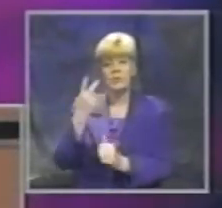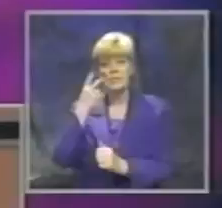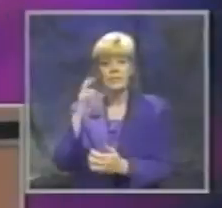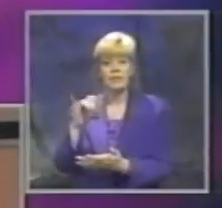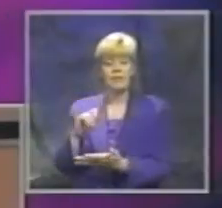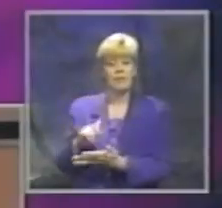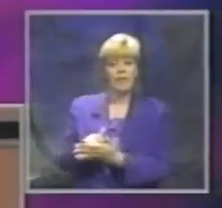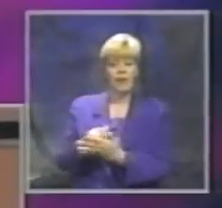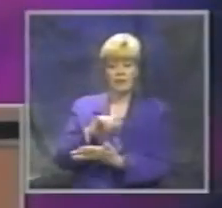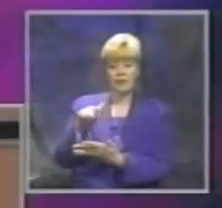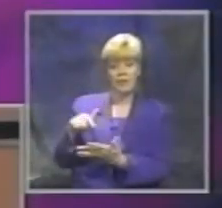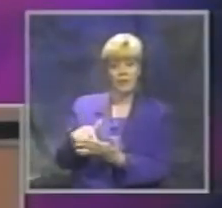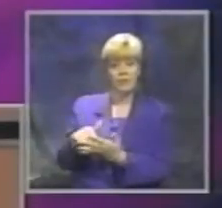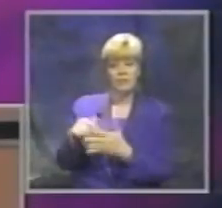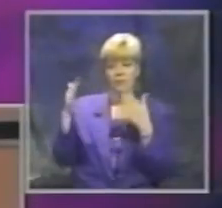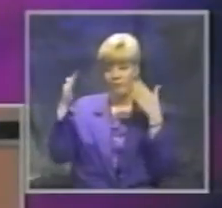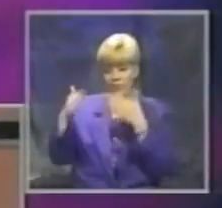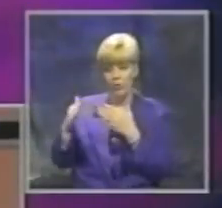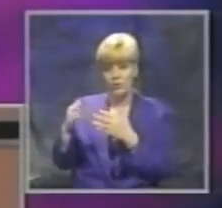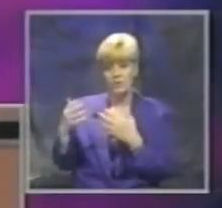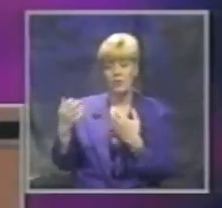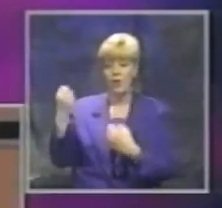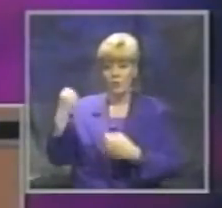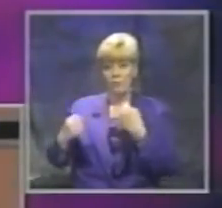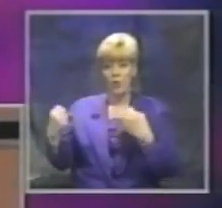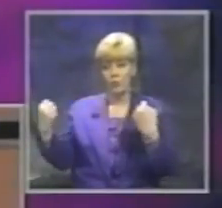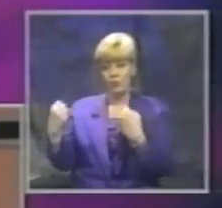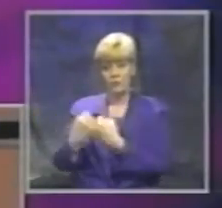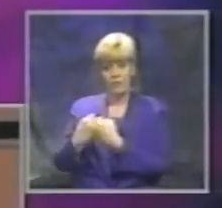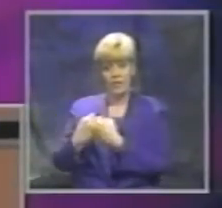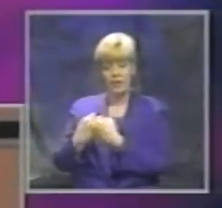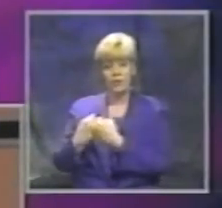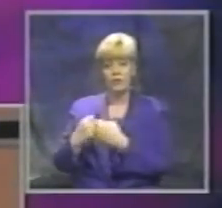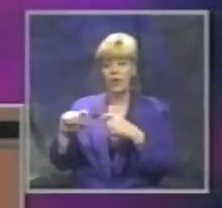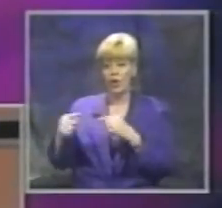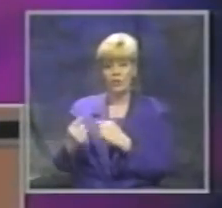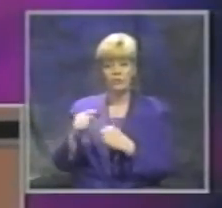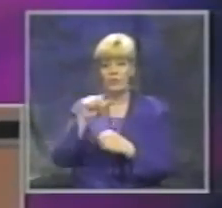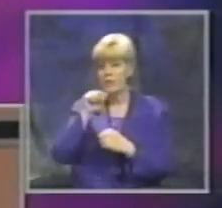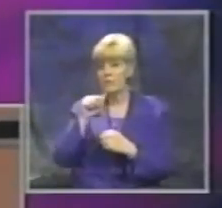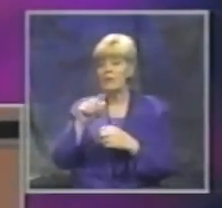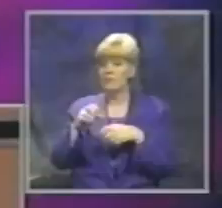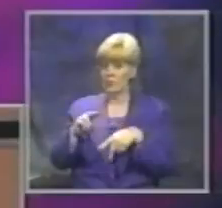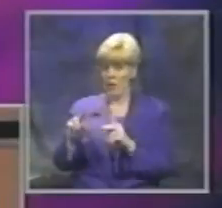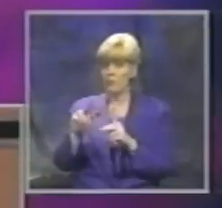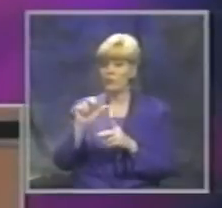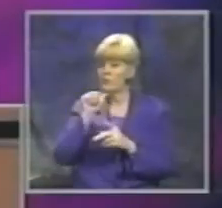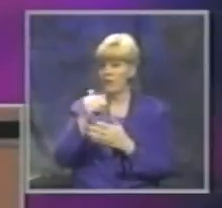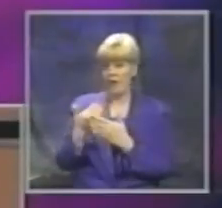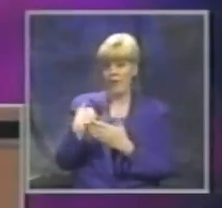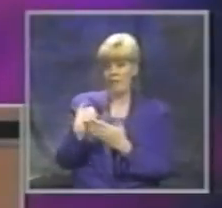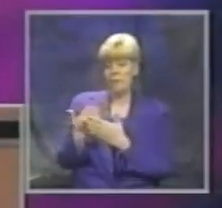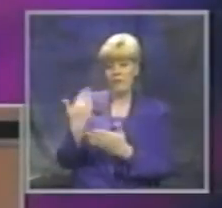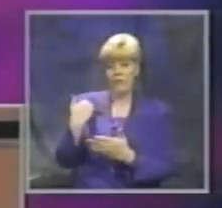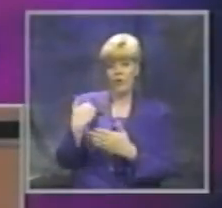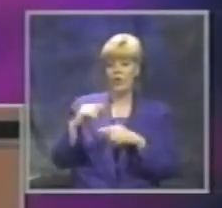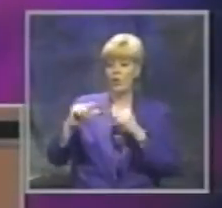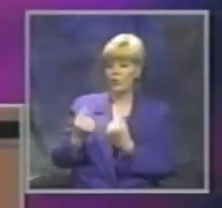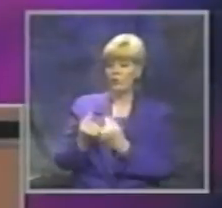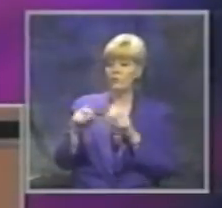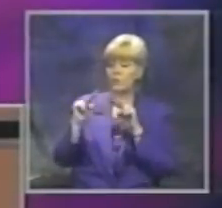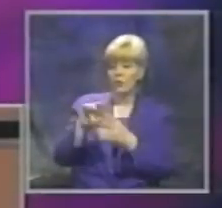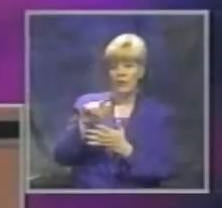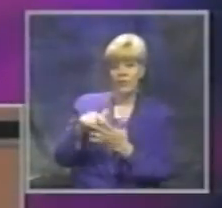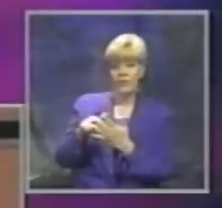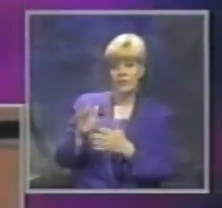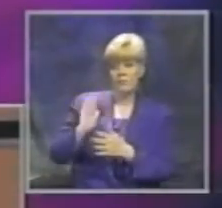this focus on motor vehicle injuries has a real opportunity now we didn't have before. The groups that are coming in to look at this have been